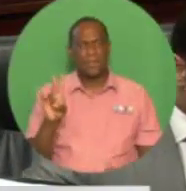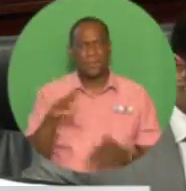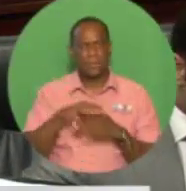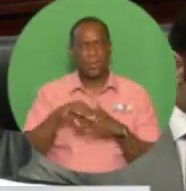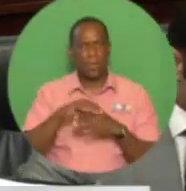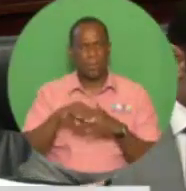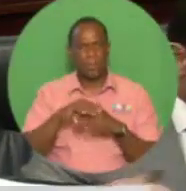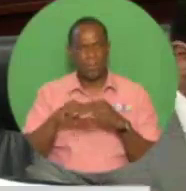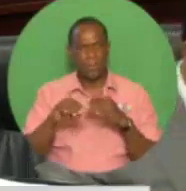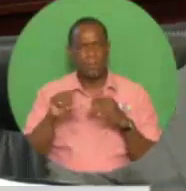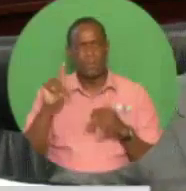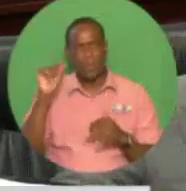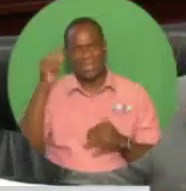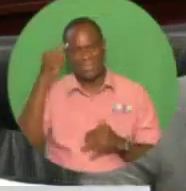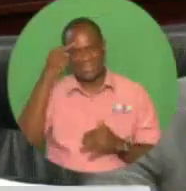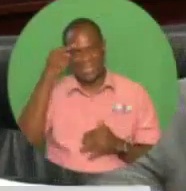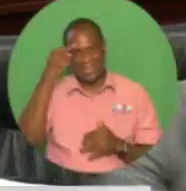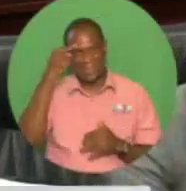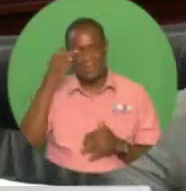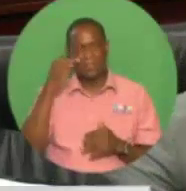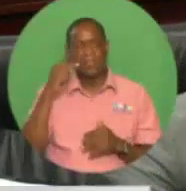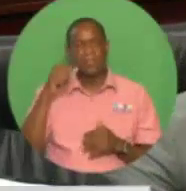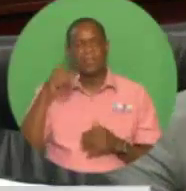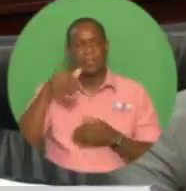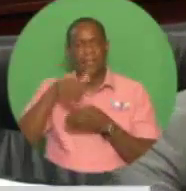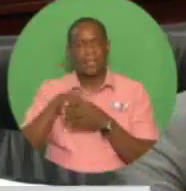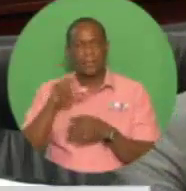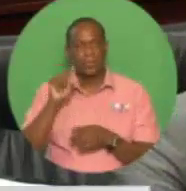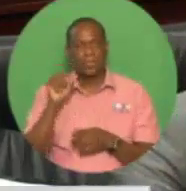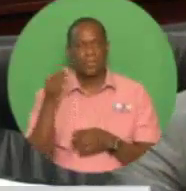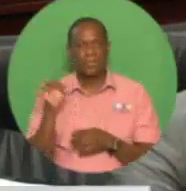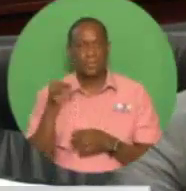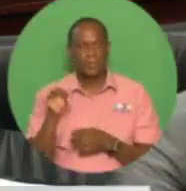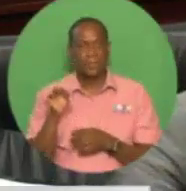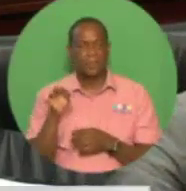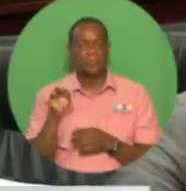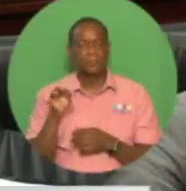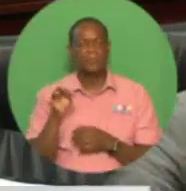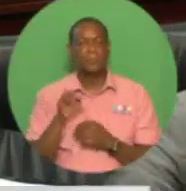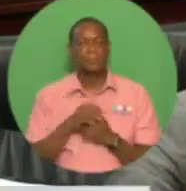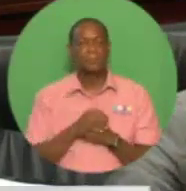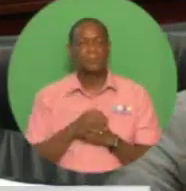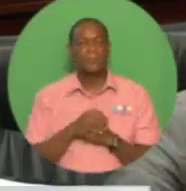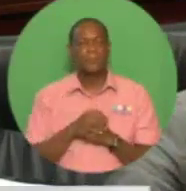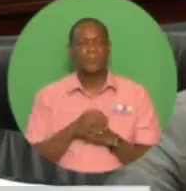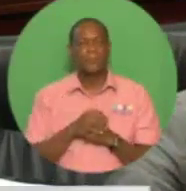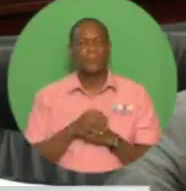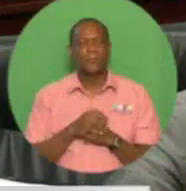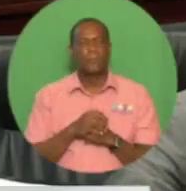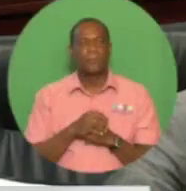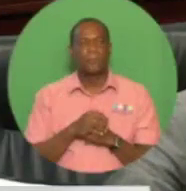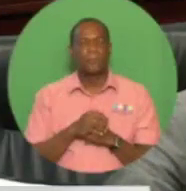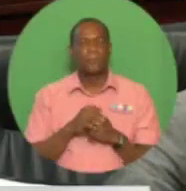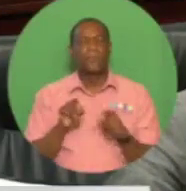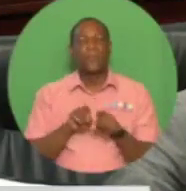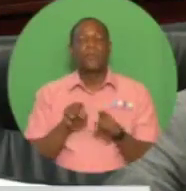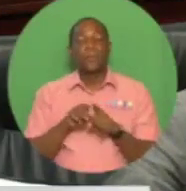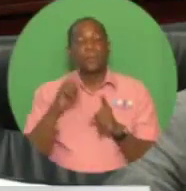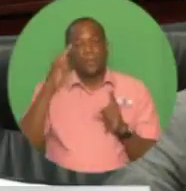the World Bank is now forecasting a WTI oil price of U.S. $67.40 in 2019.